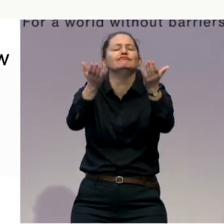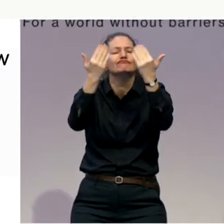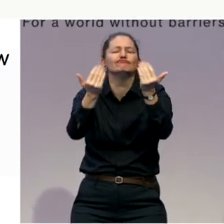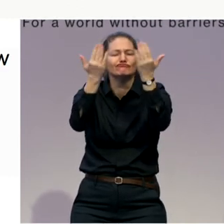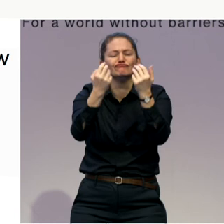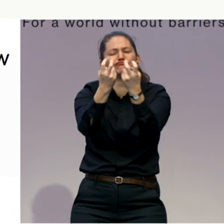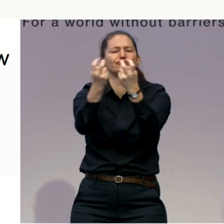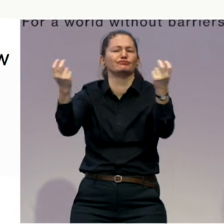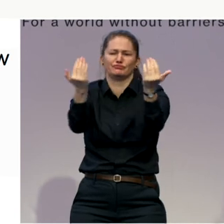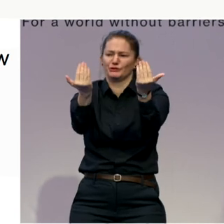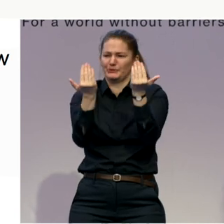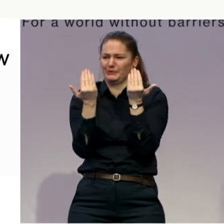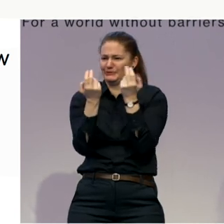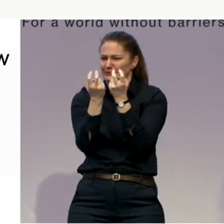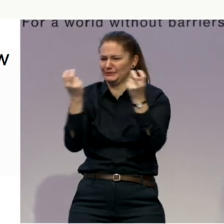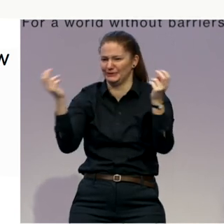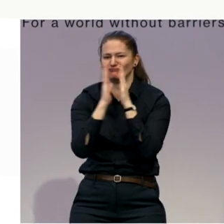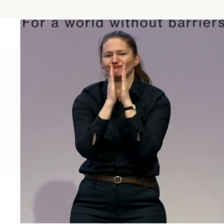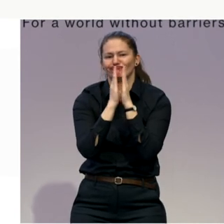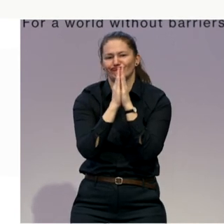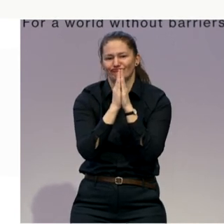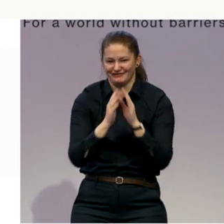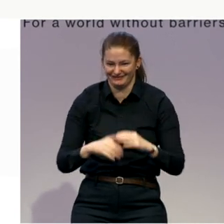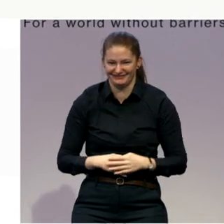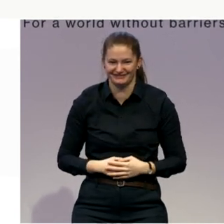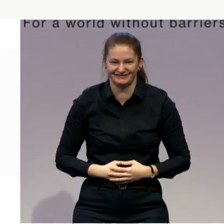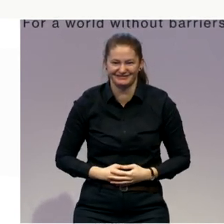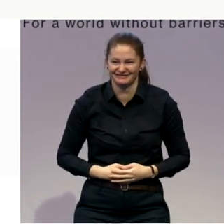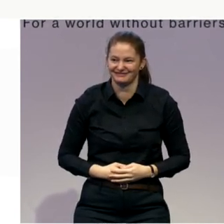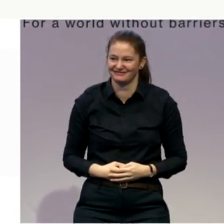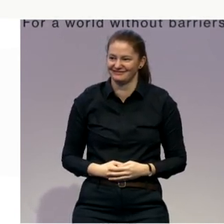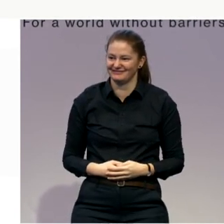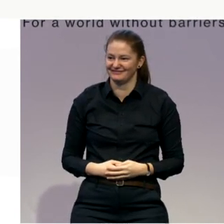AV guys, will you make sure there's people come out, come into the room?